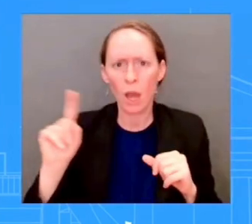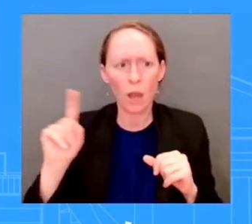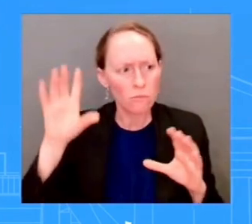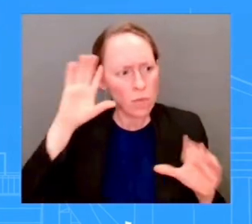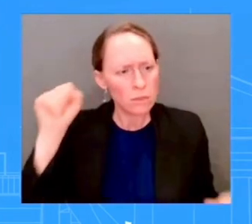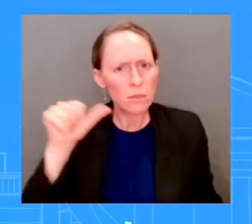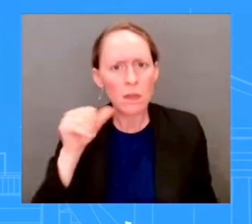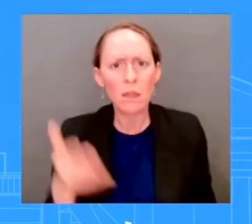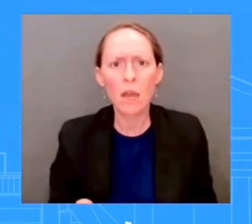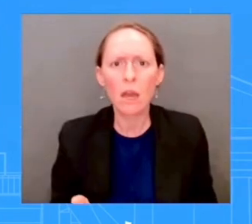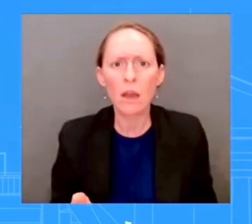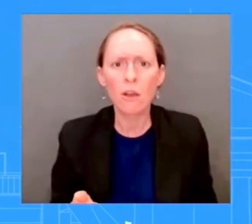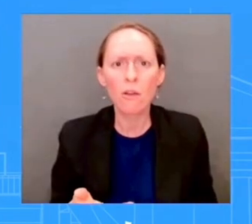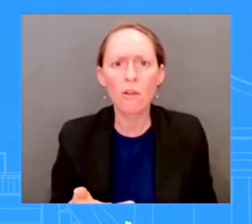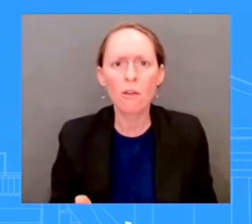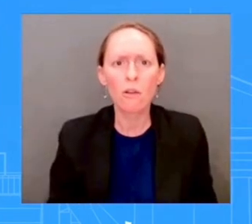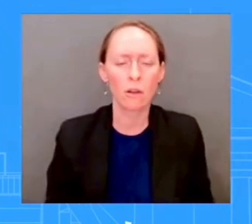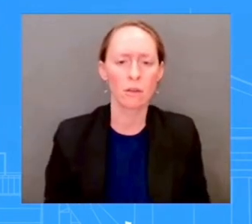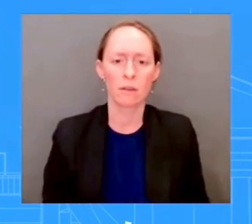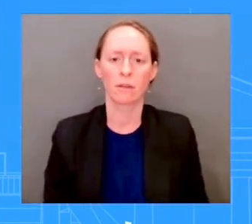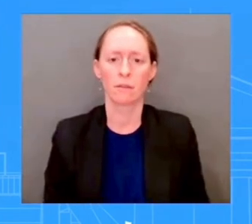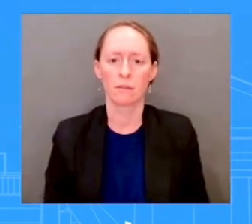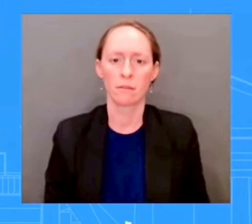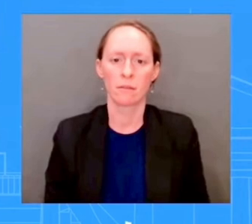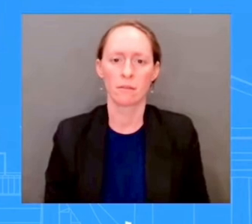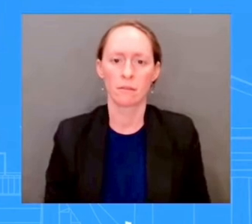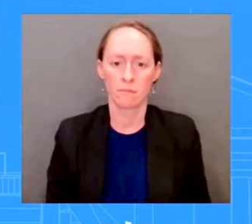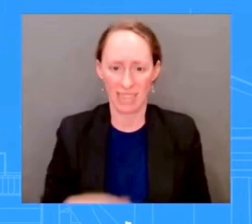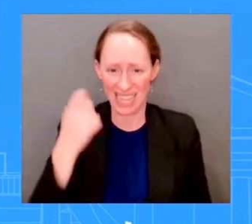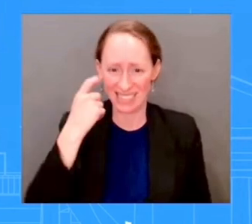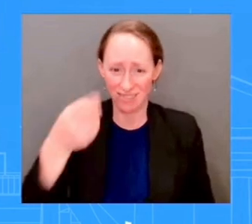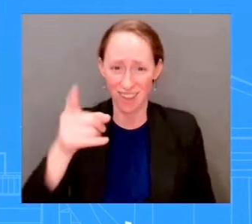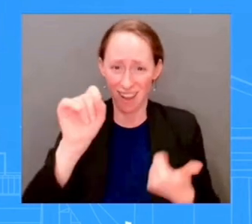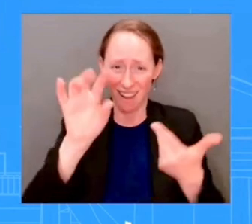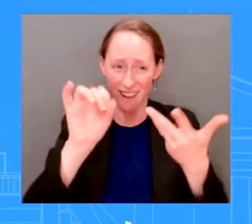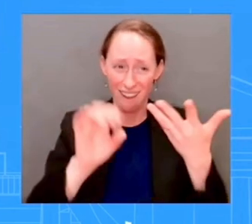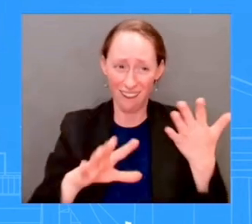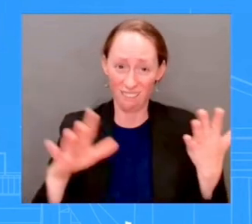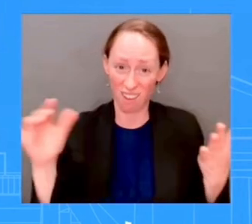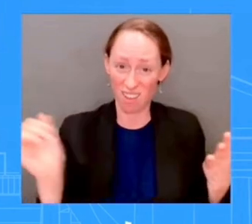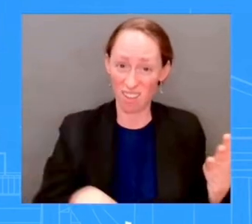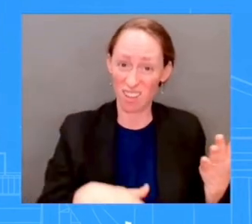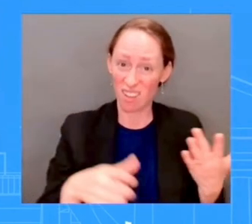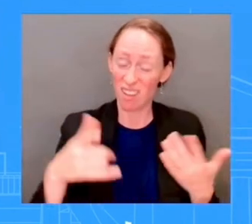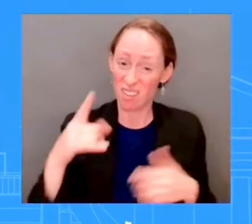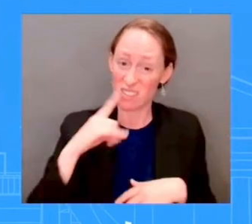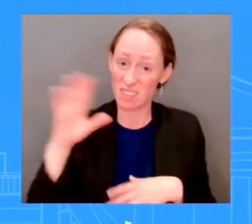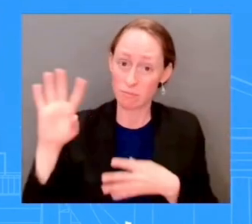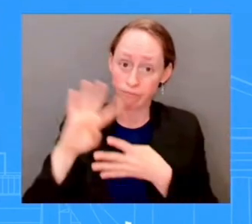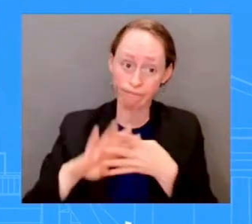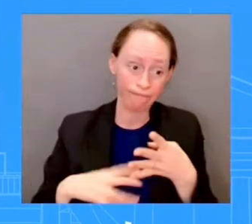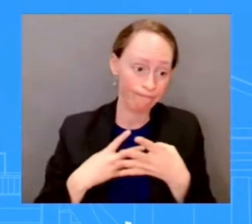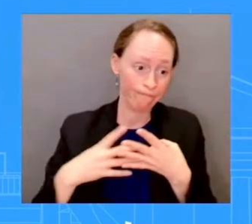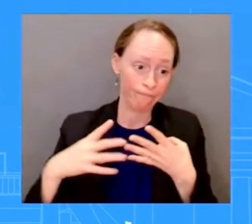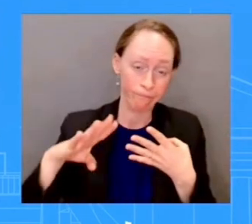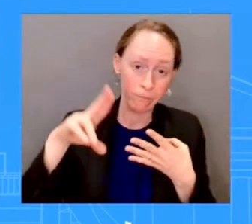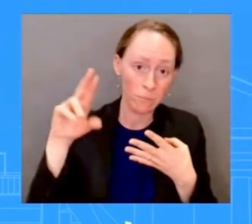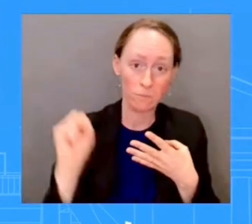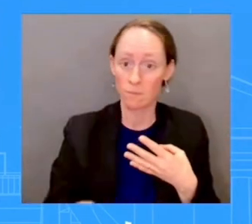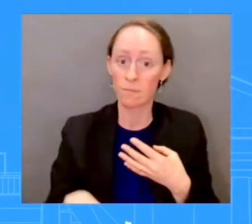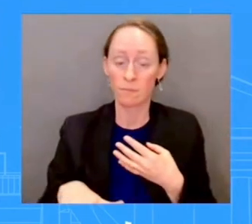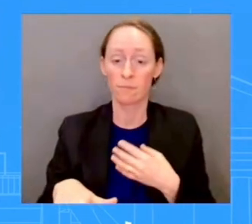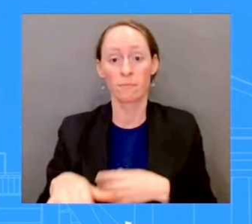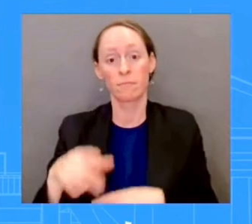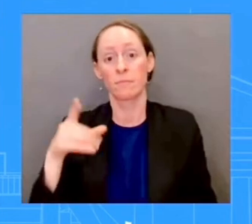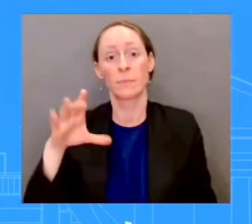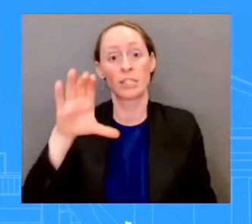And his chief of staff met, was part of that meeting. I believe Secretary Mayorkas was part of that meeting. Some